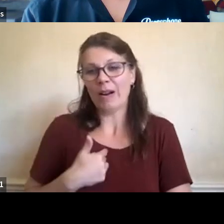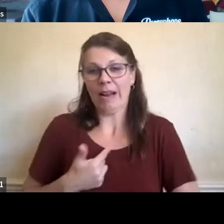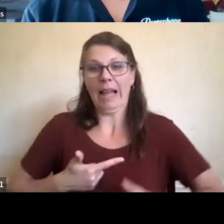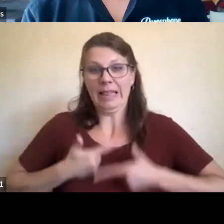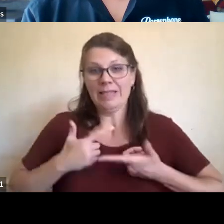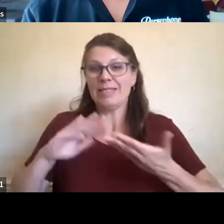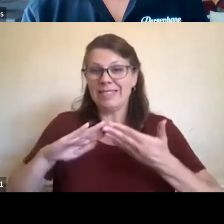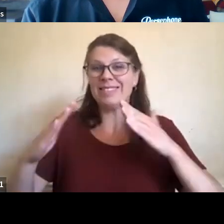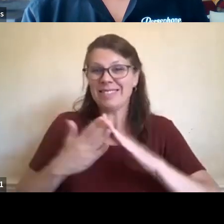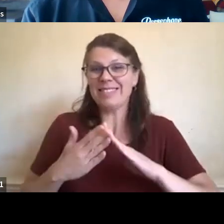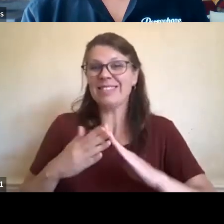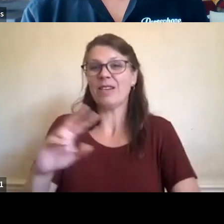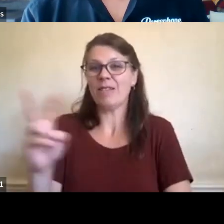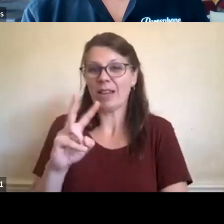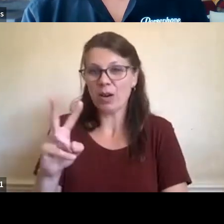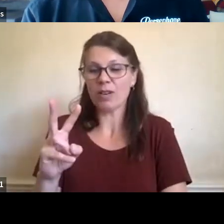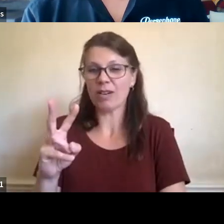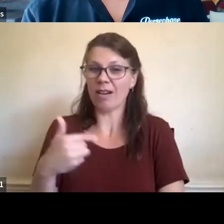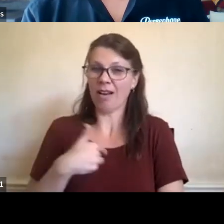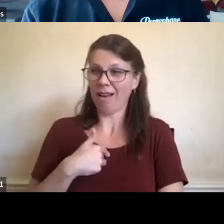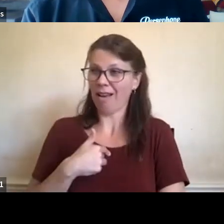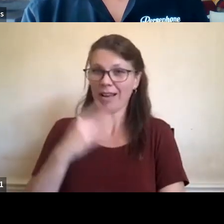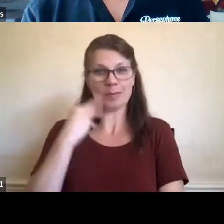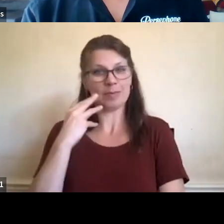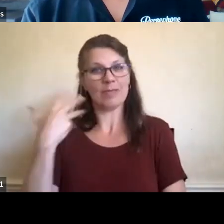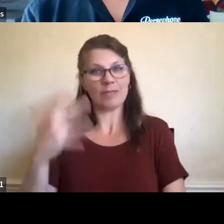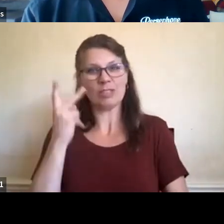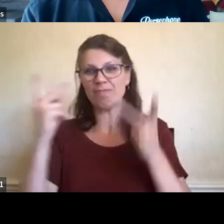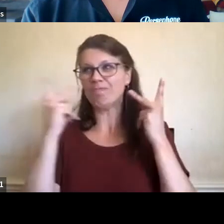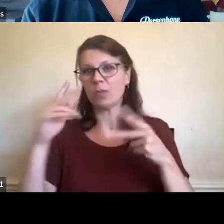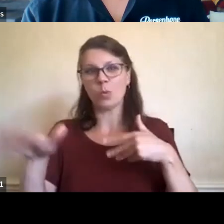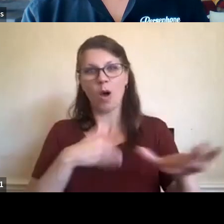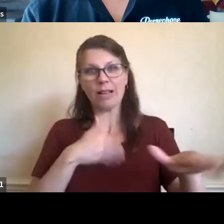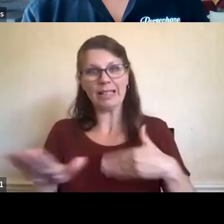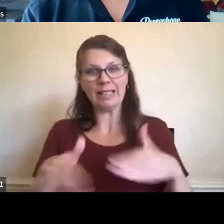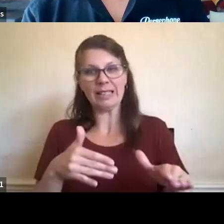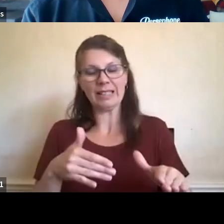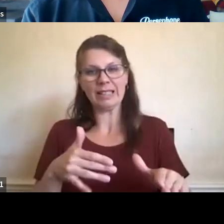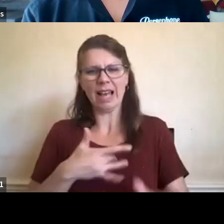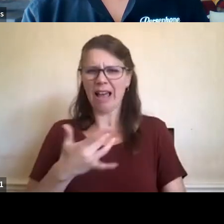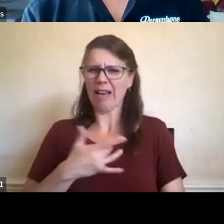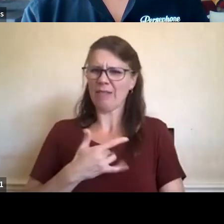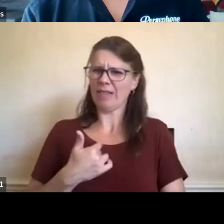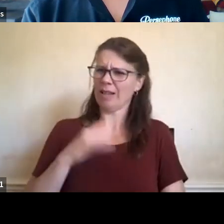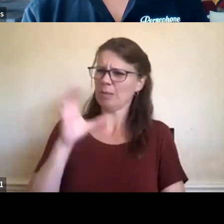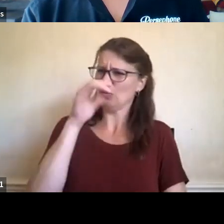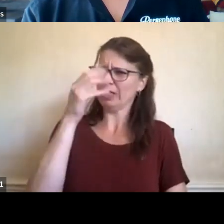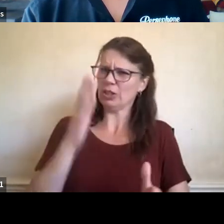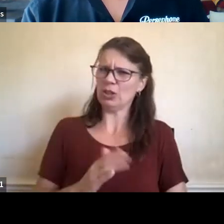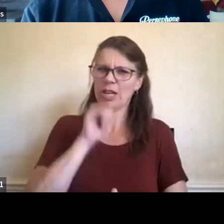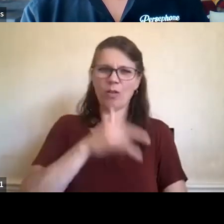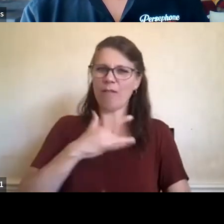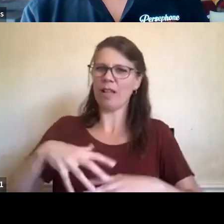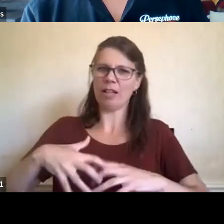Vancouver, I walk through downtown Vancouver, and I'm a stranger in my own territory. There is